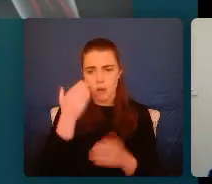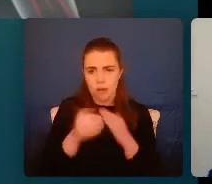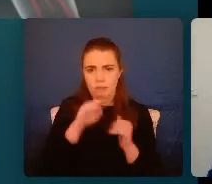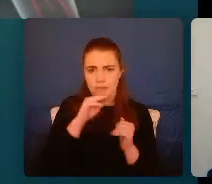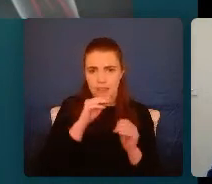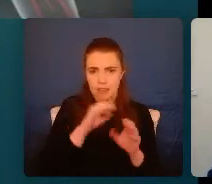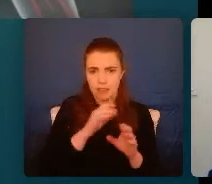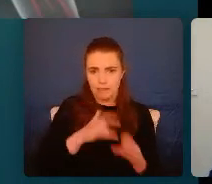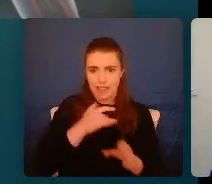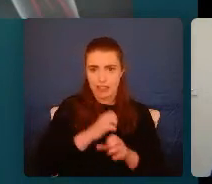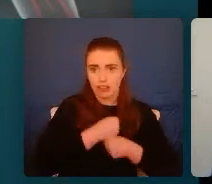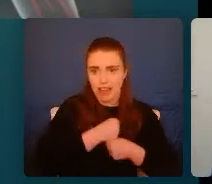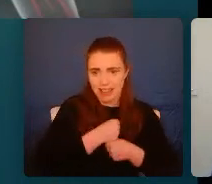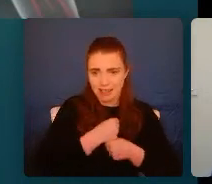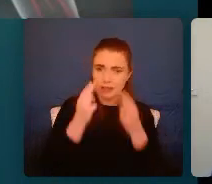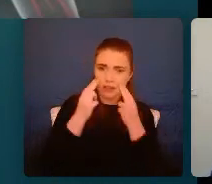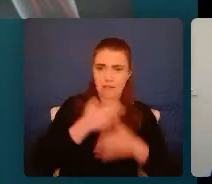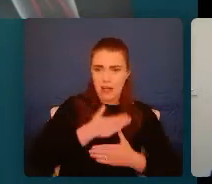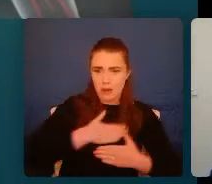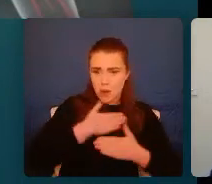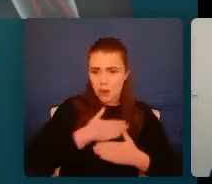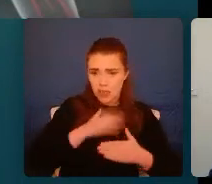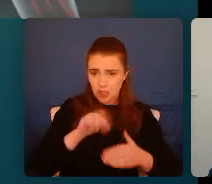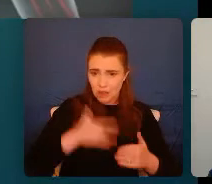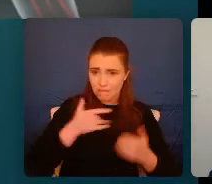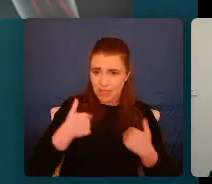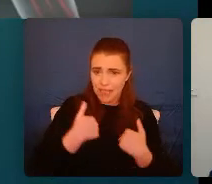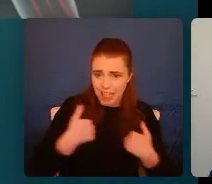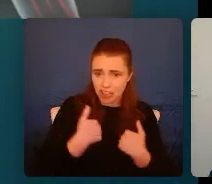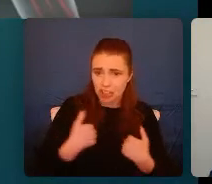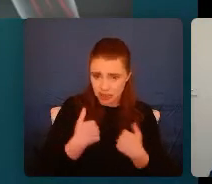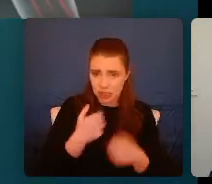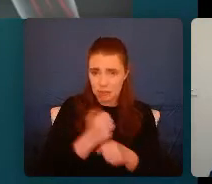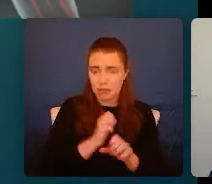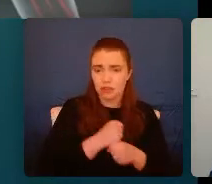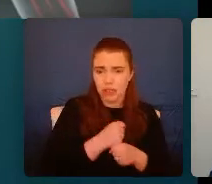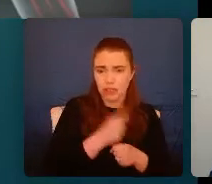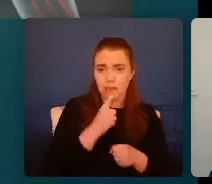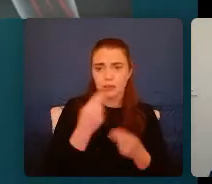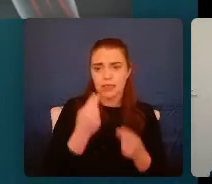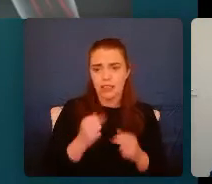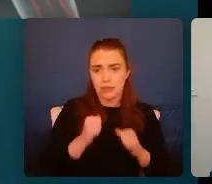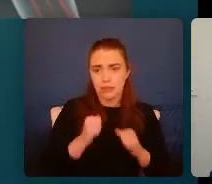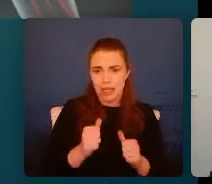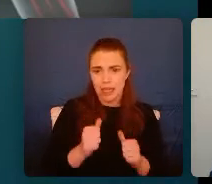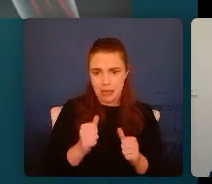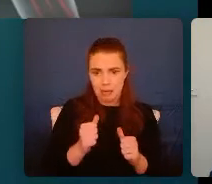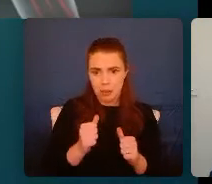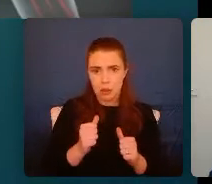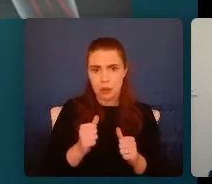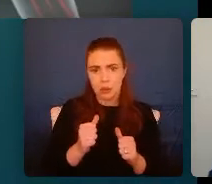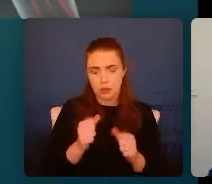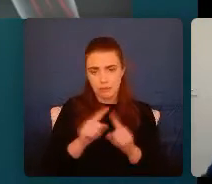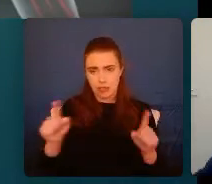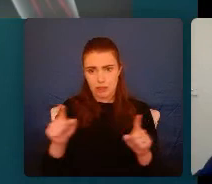a typical emotion that we all experience and we can get quite anxious about it. But we also need to be able to differentiate between what is tolerable stress